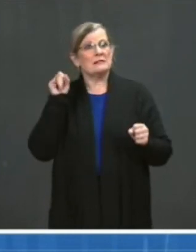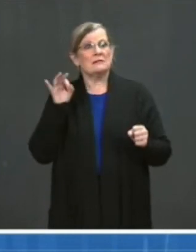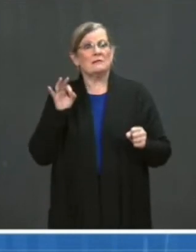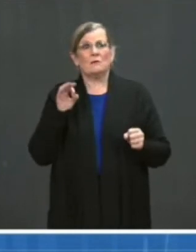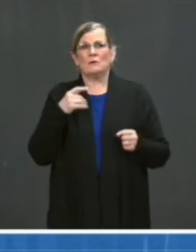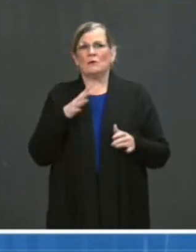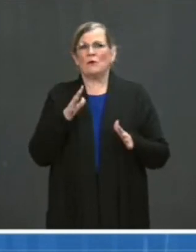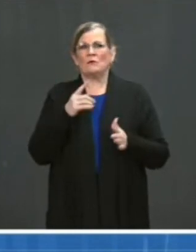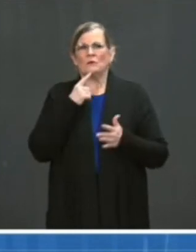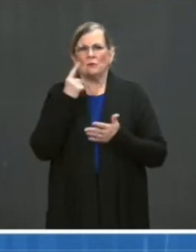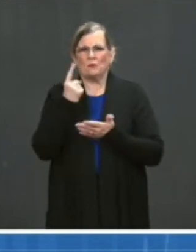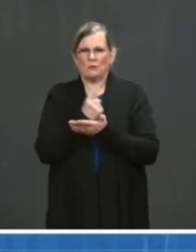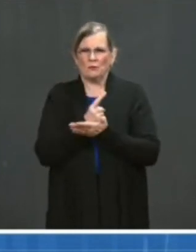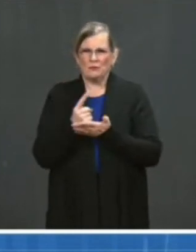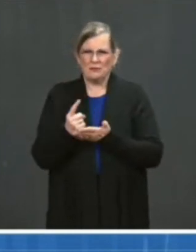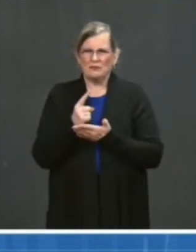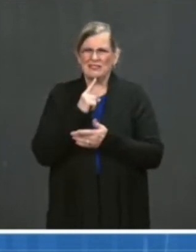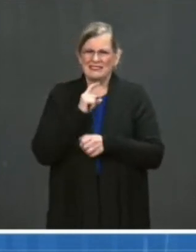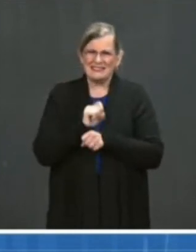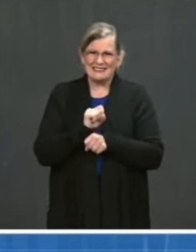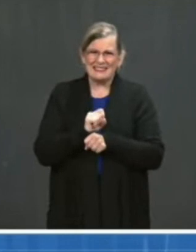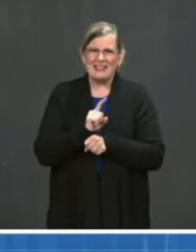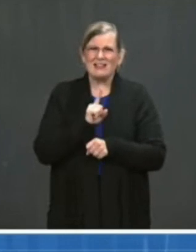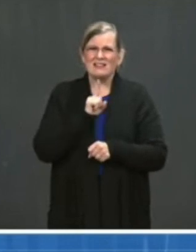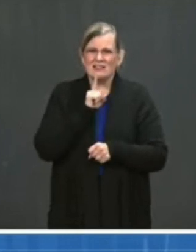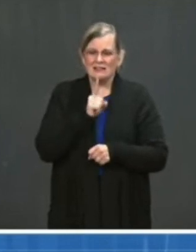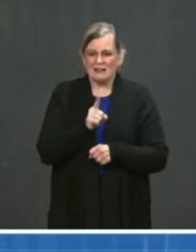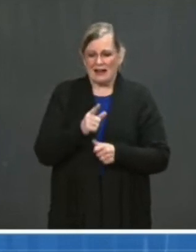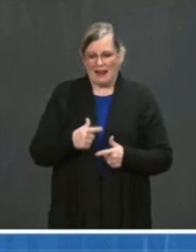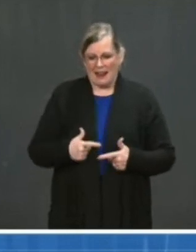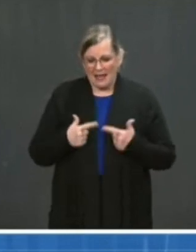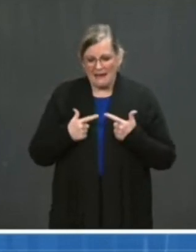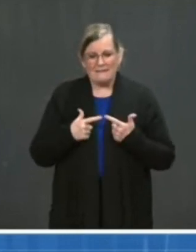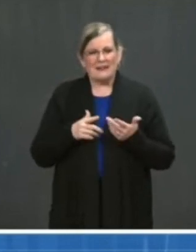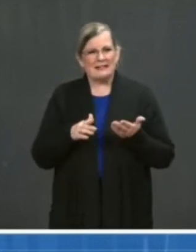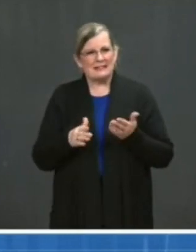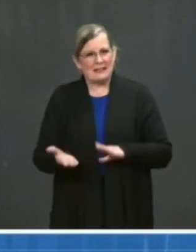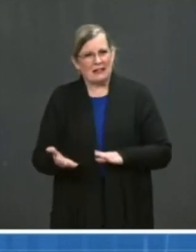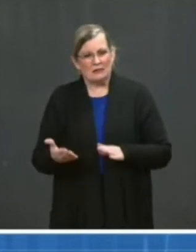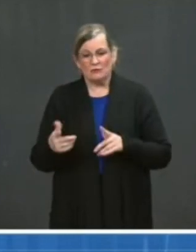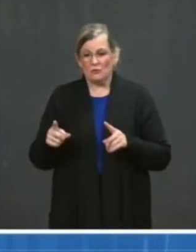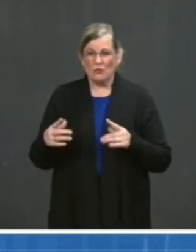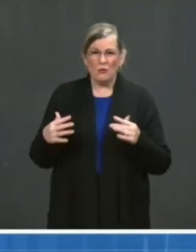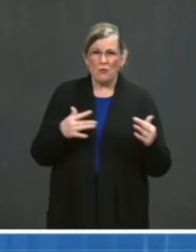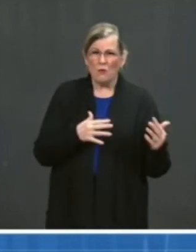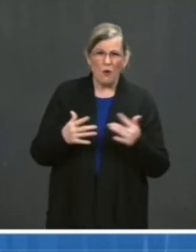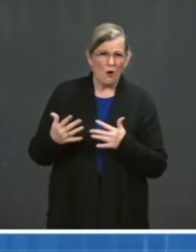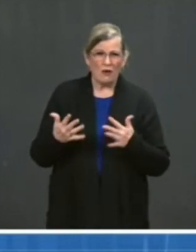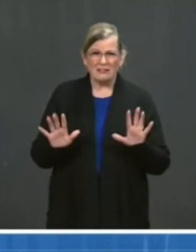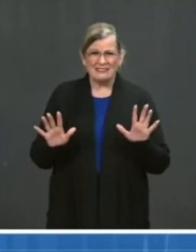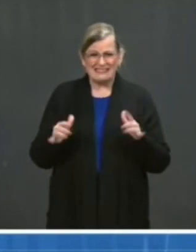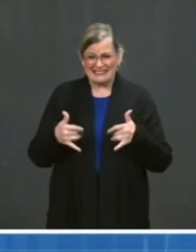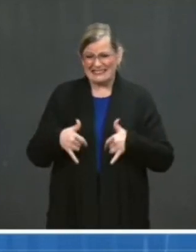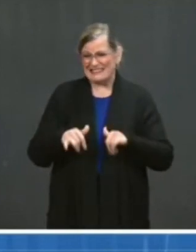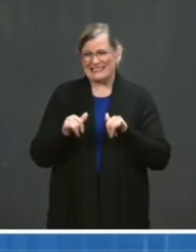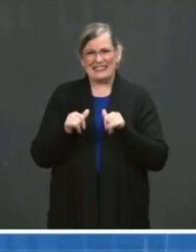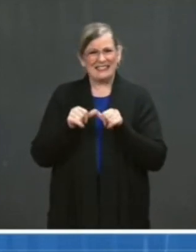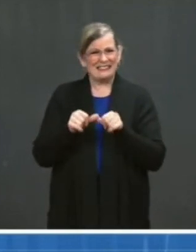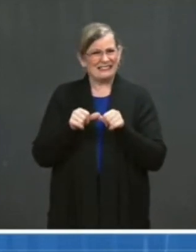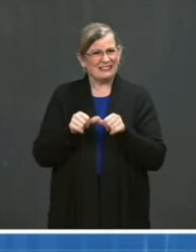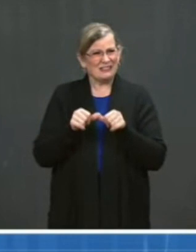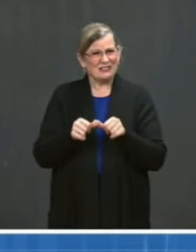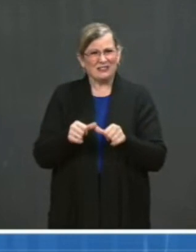virus. And the war against this virus is far from won. Even as we're